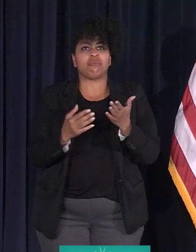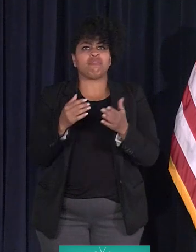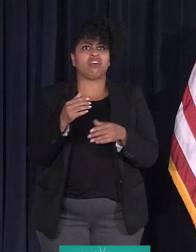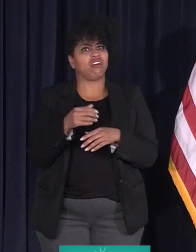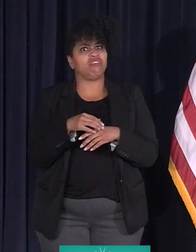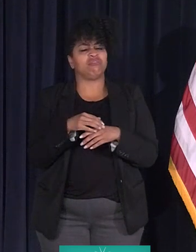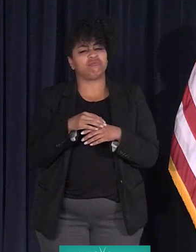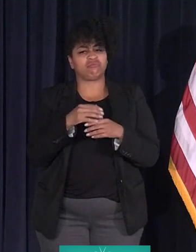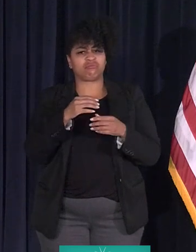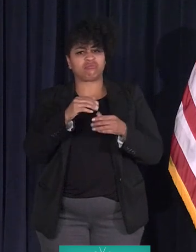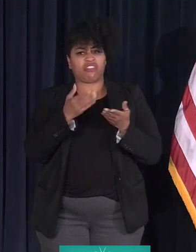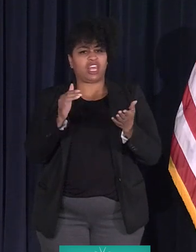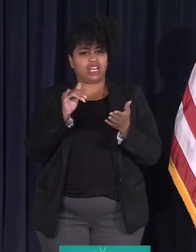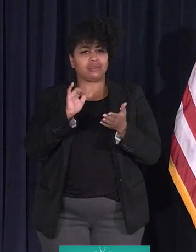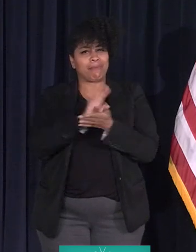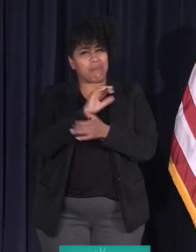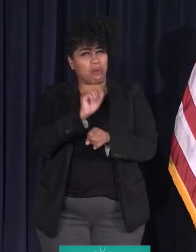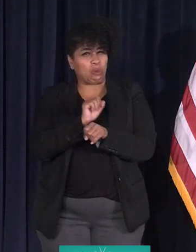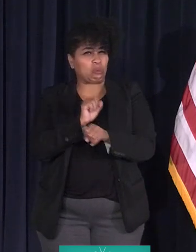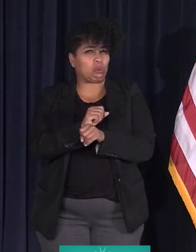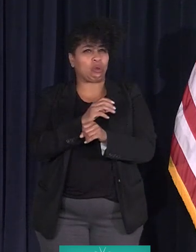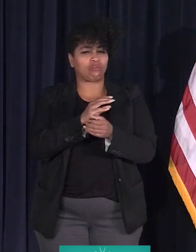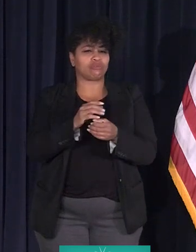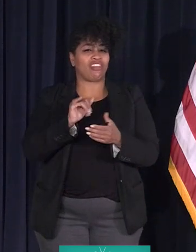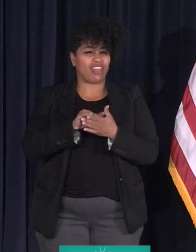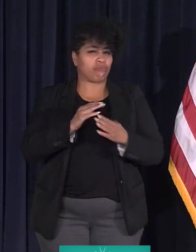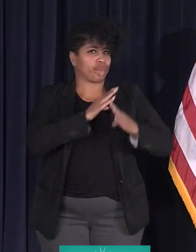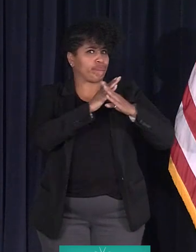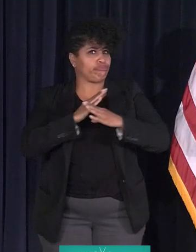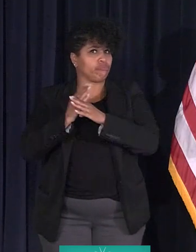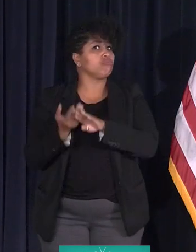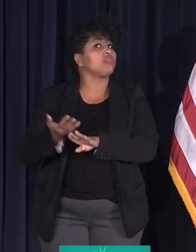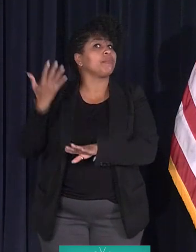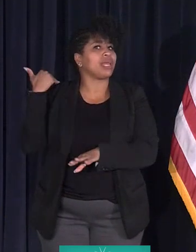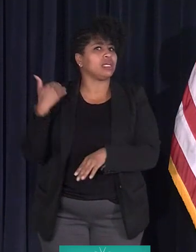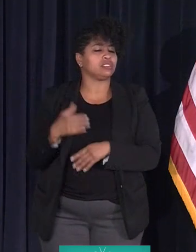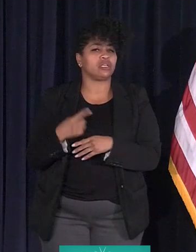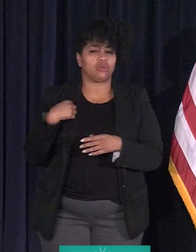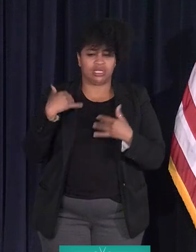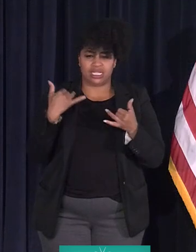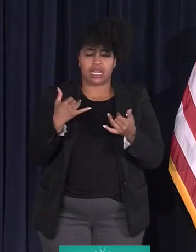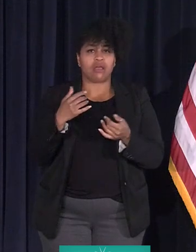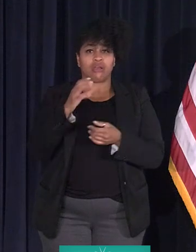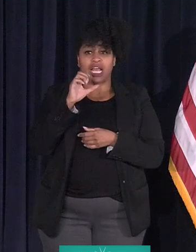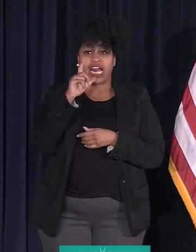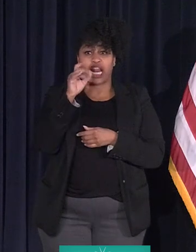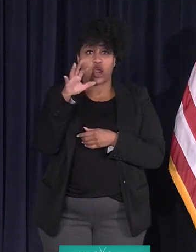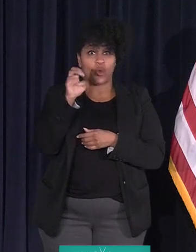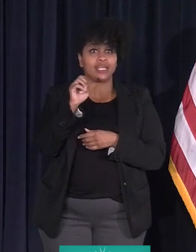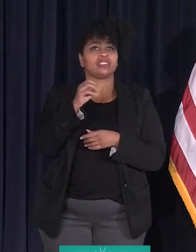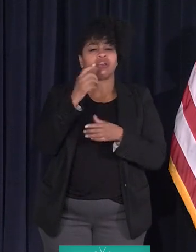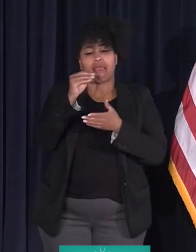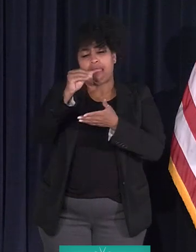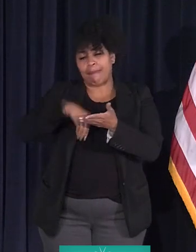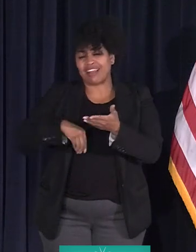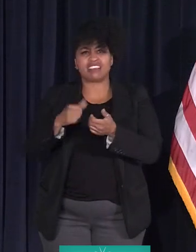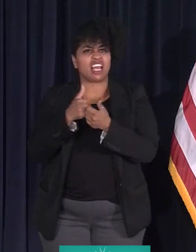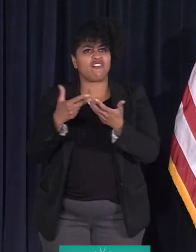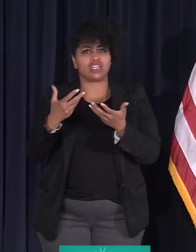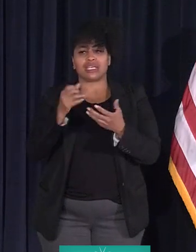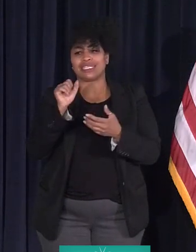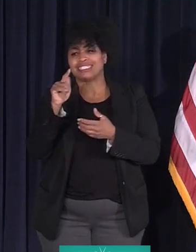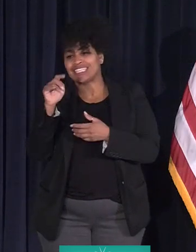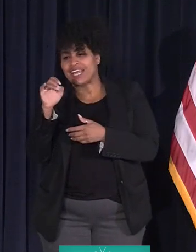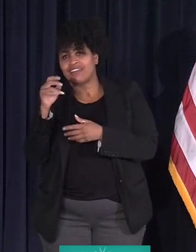process difficult in the past. We've removed clearance requirements and taken the entire process online from application to site